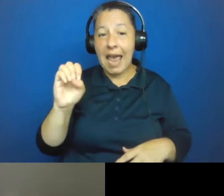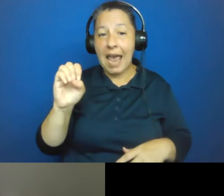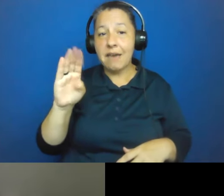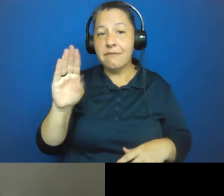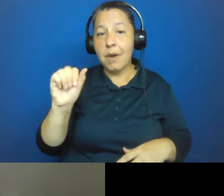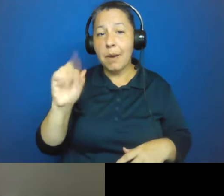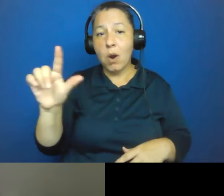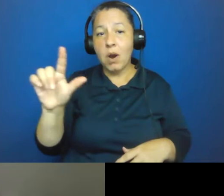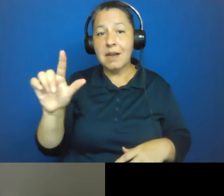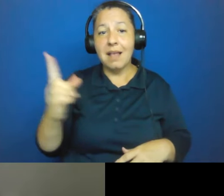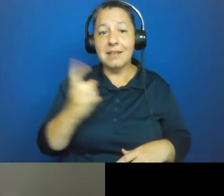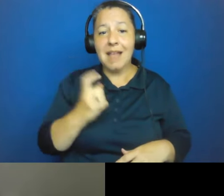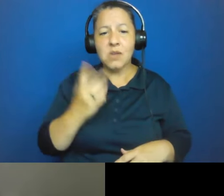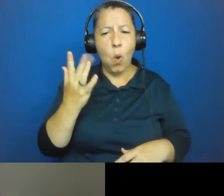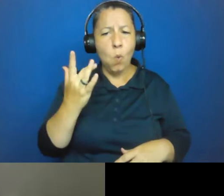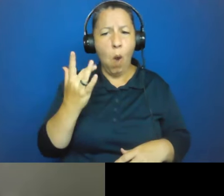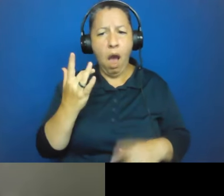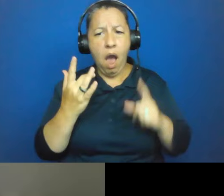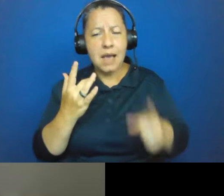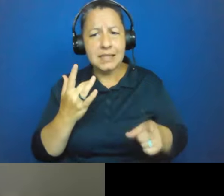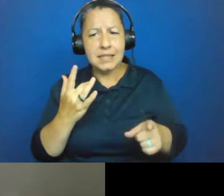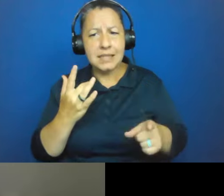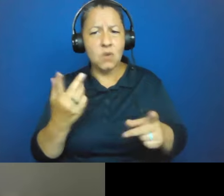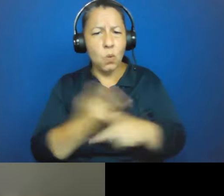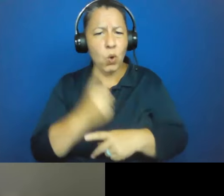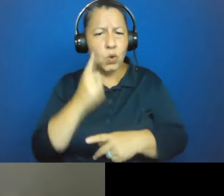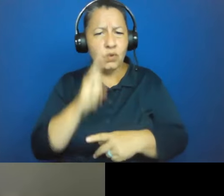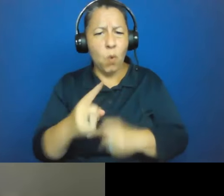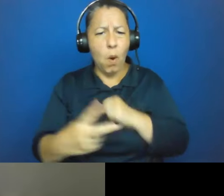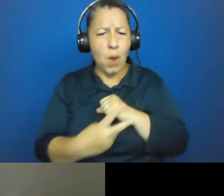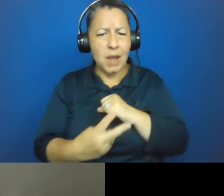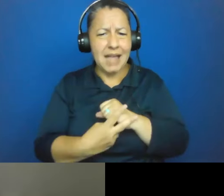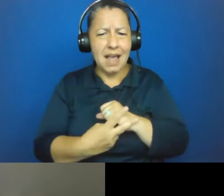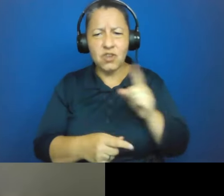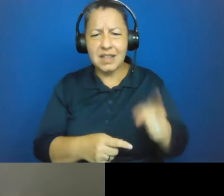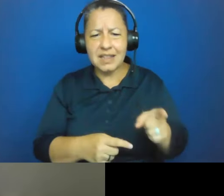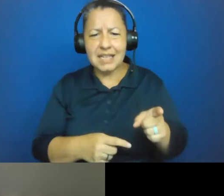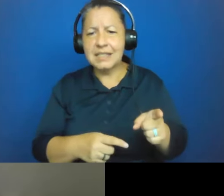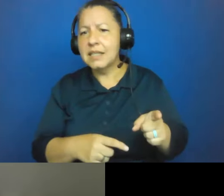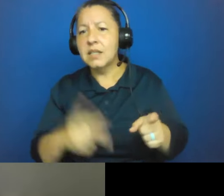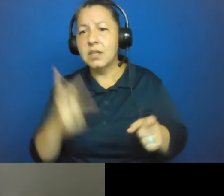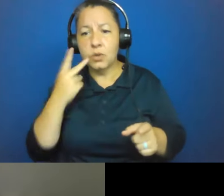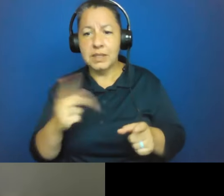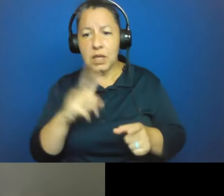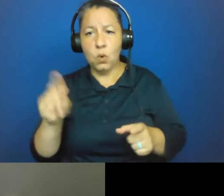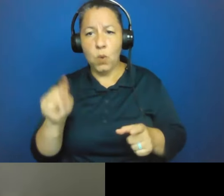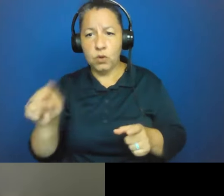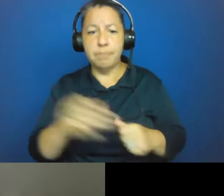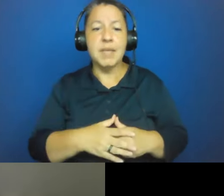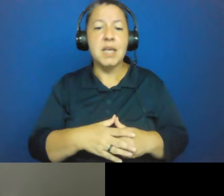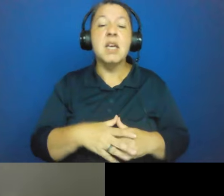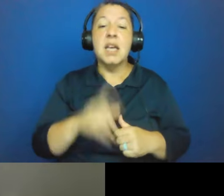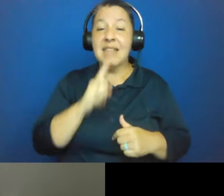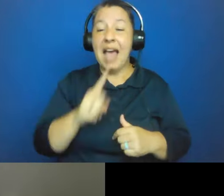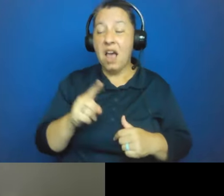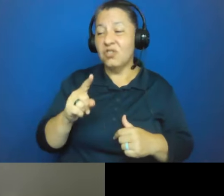the, quote, worst for preservation? Thank you very much. It's very rich in iron, which